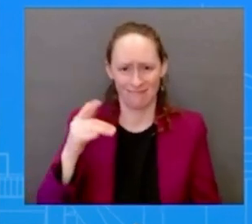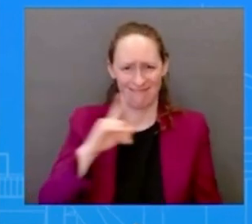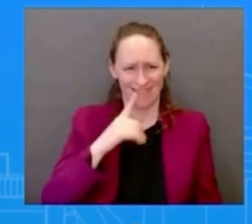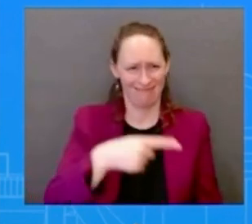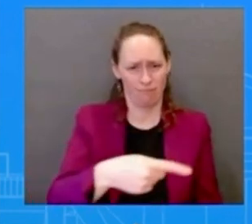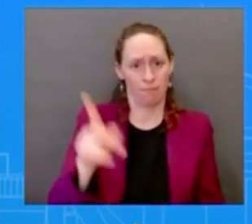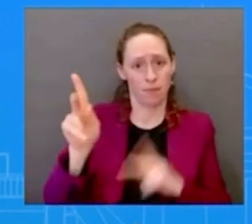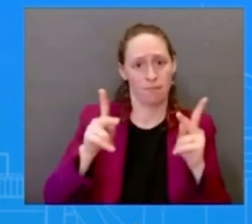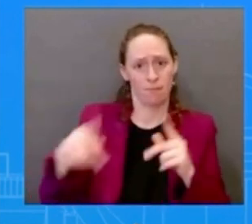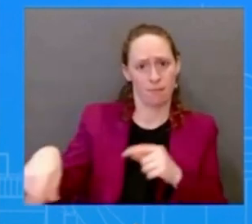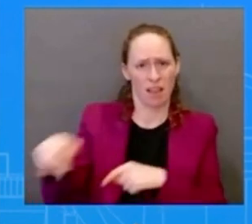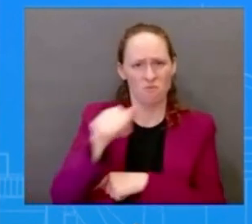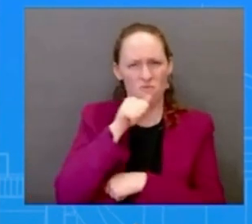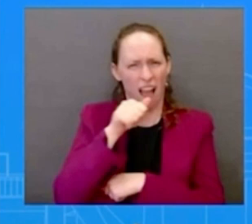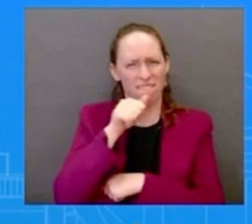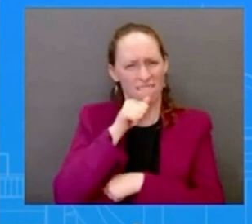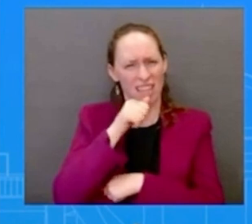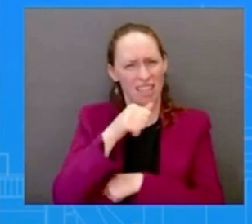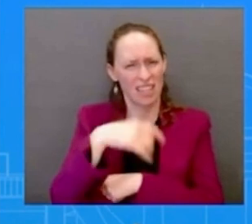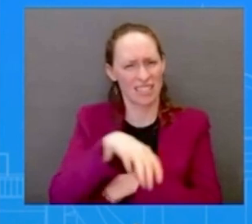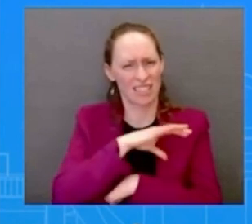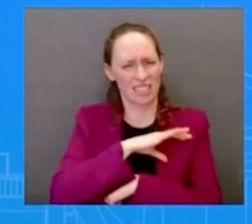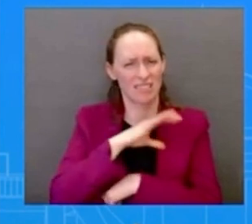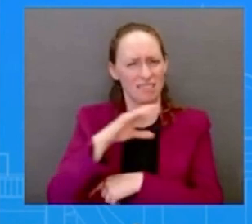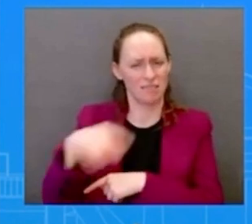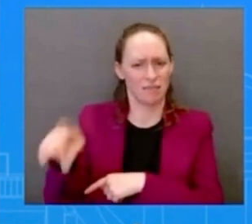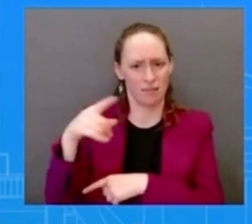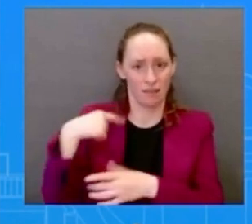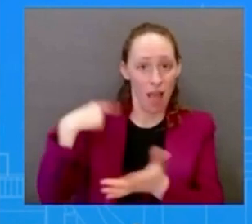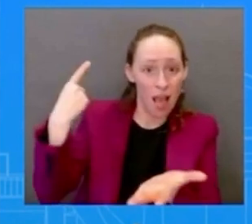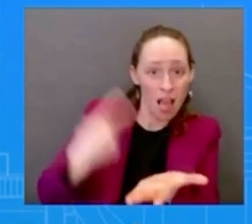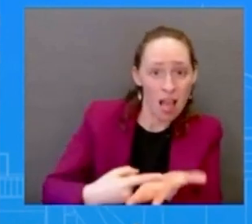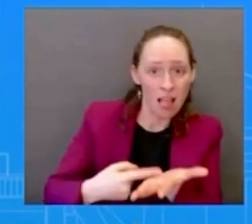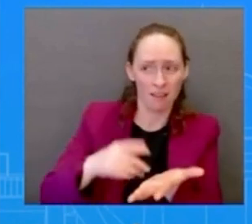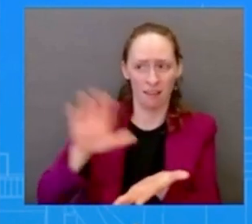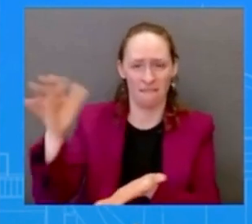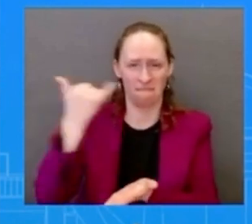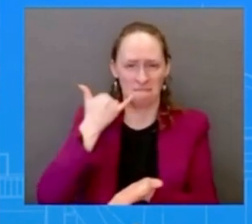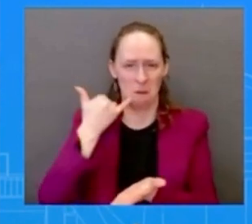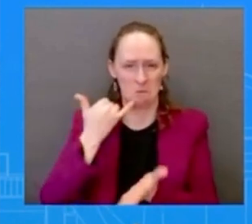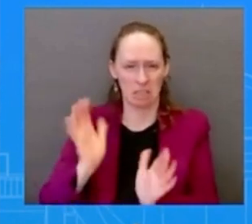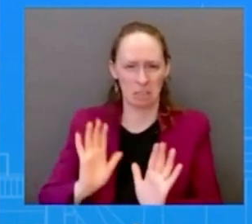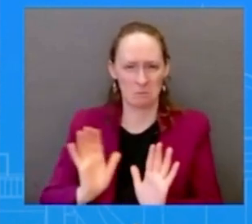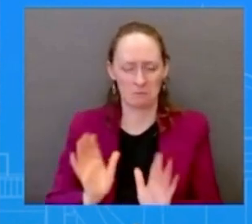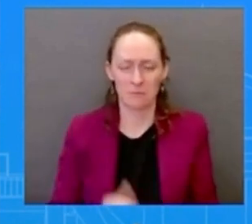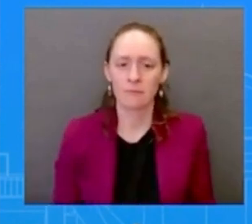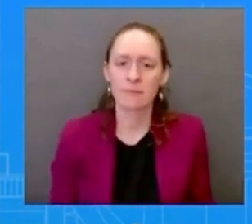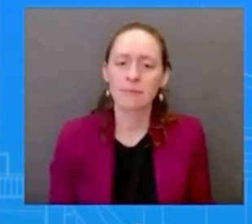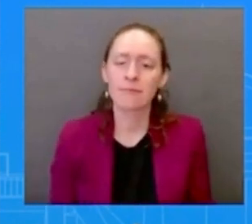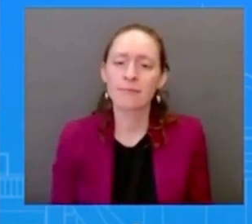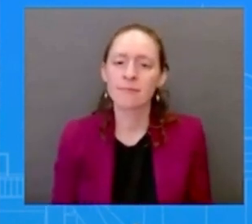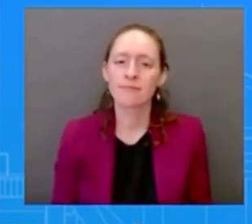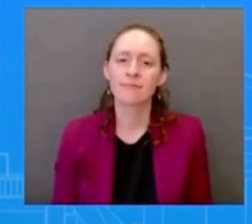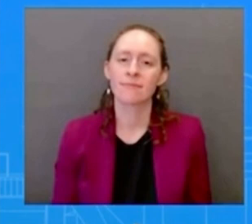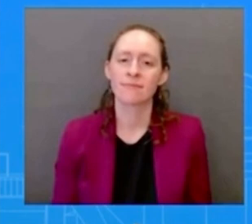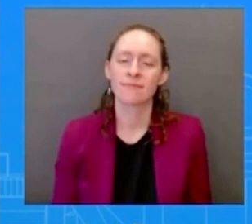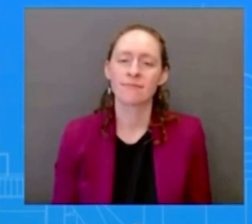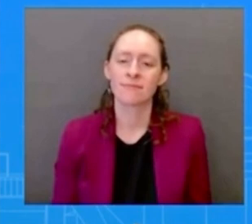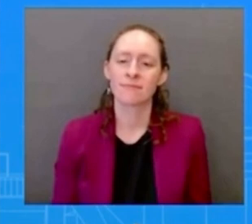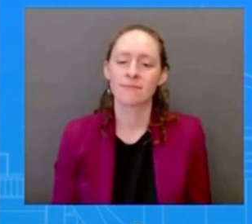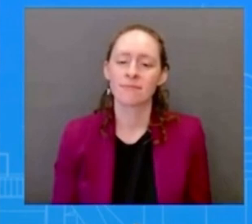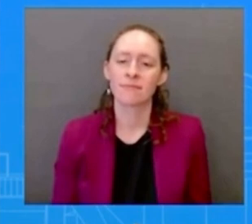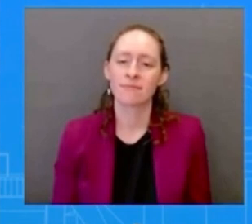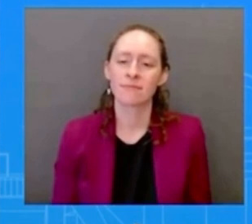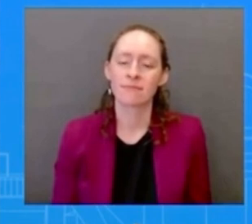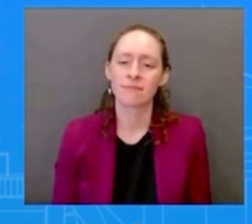have on their phones or not got it and um on the polish fighter jets just last month the russians warned that if the uk provided fighter jets